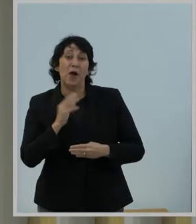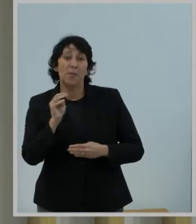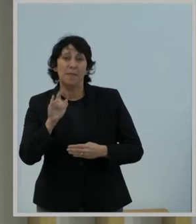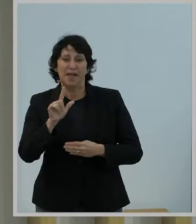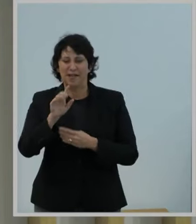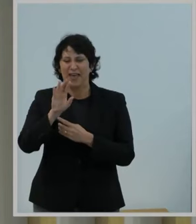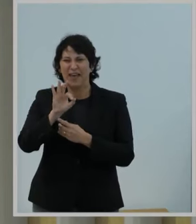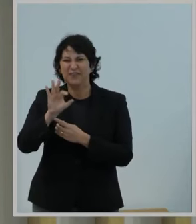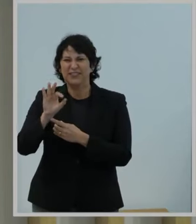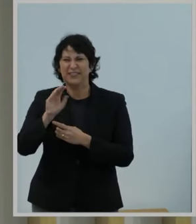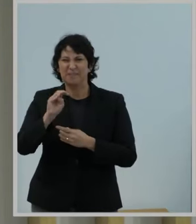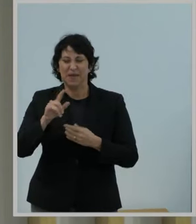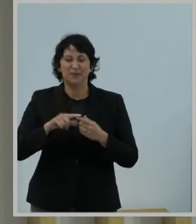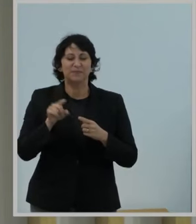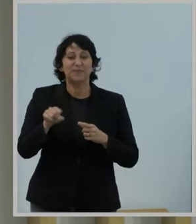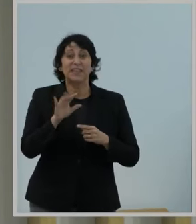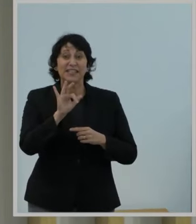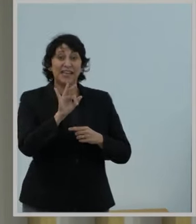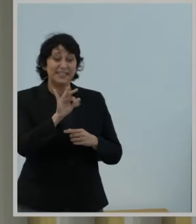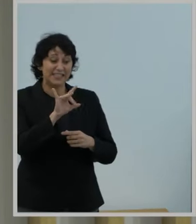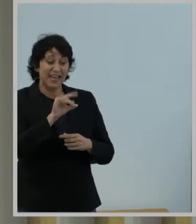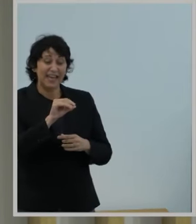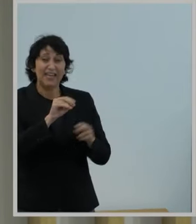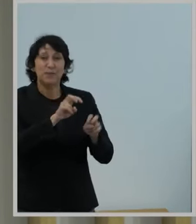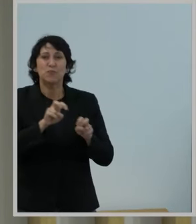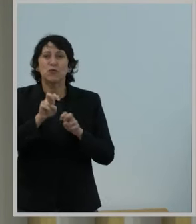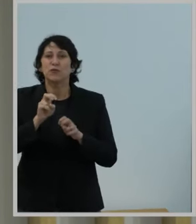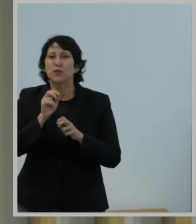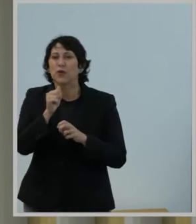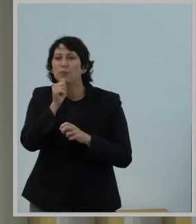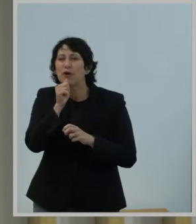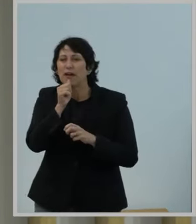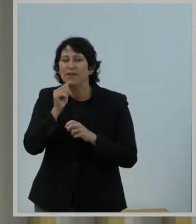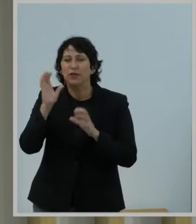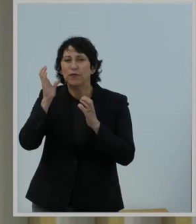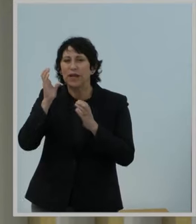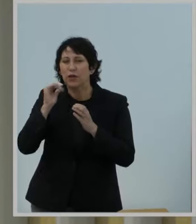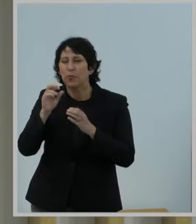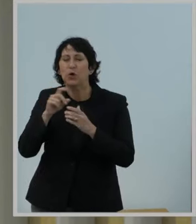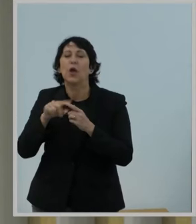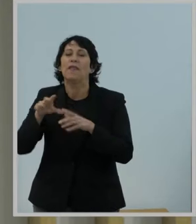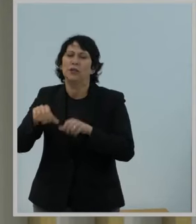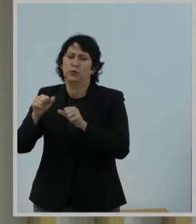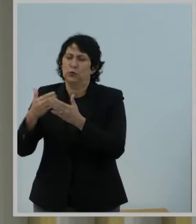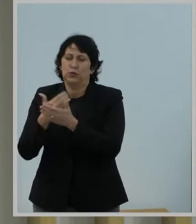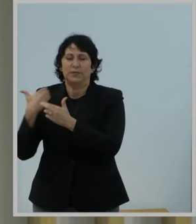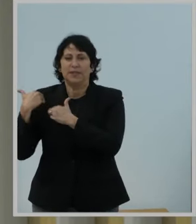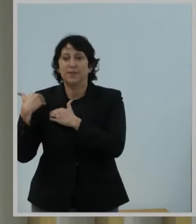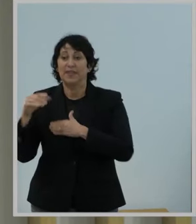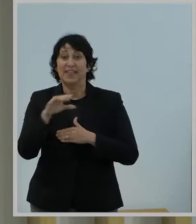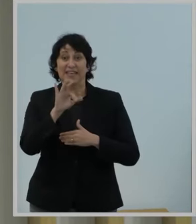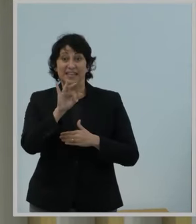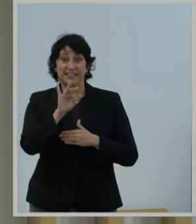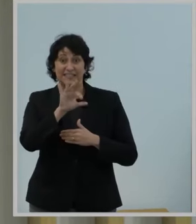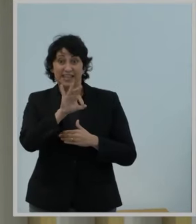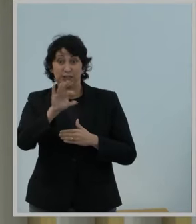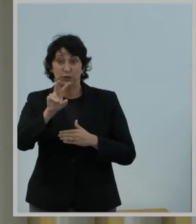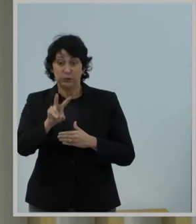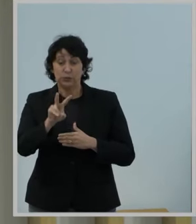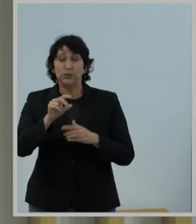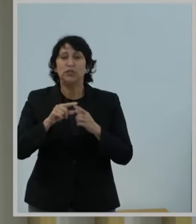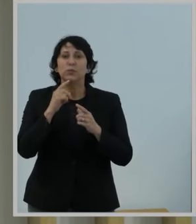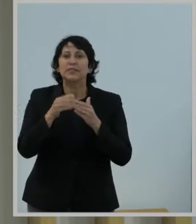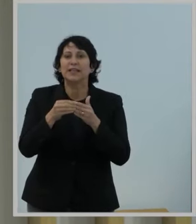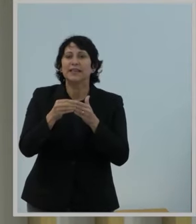In 1980, she moved to the Private Radio Bureau, then took on new responsibilities. And by 1992, she was a lead document processing clerk